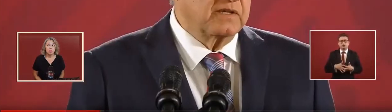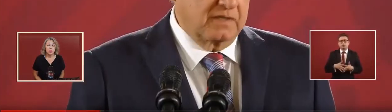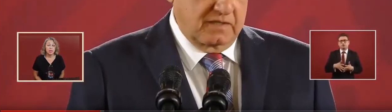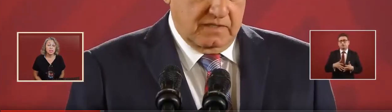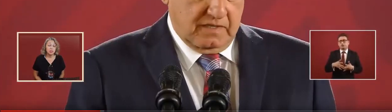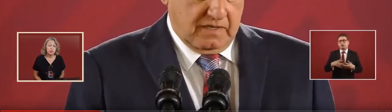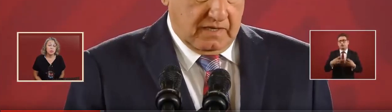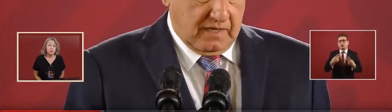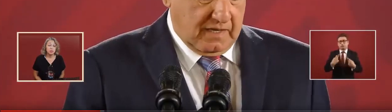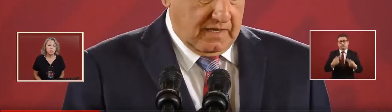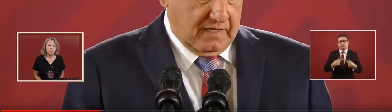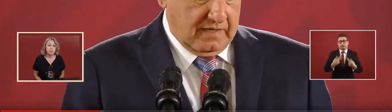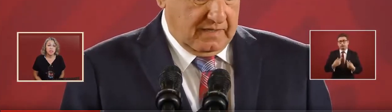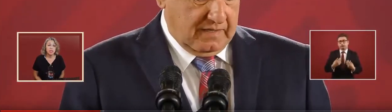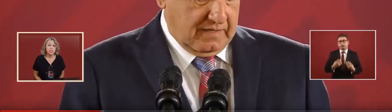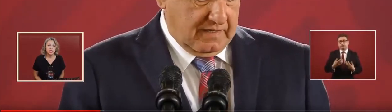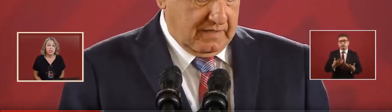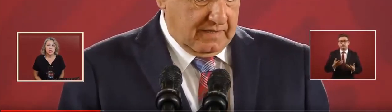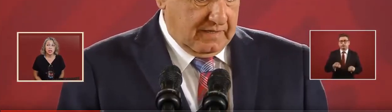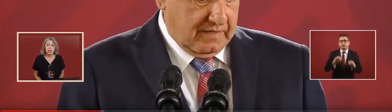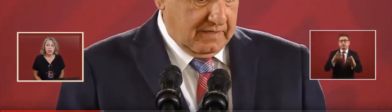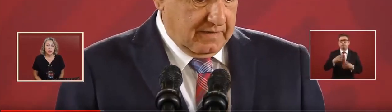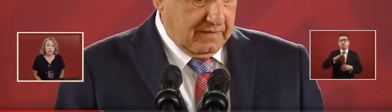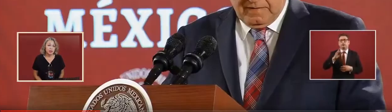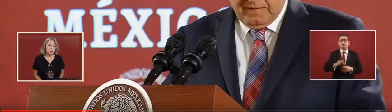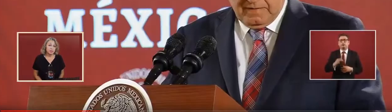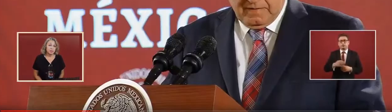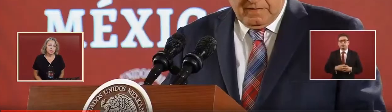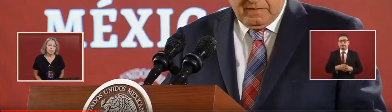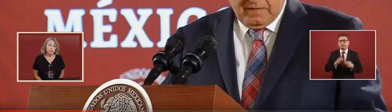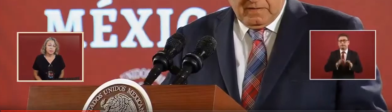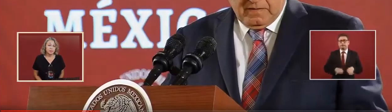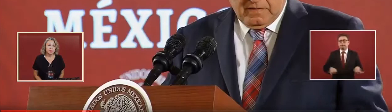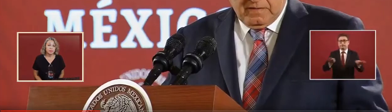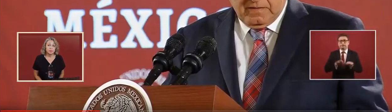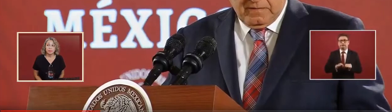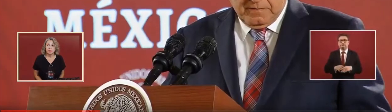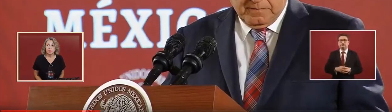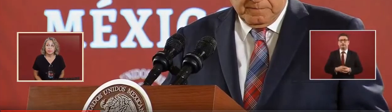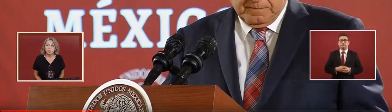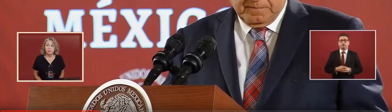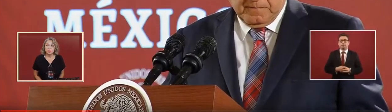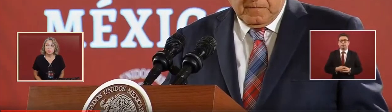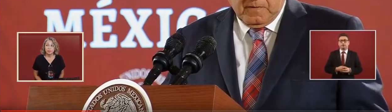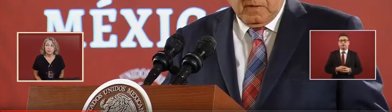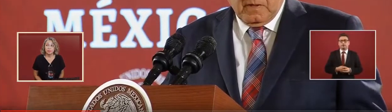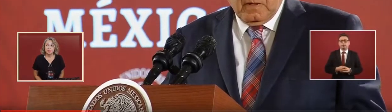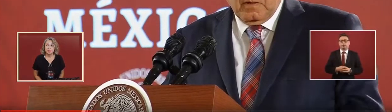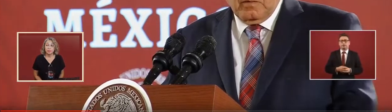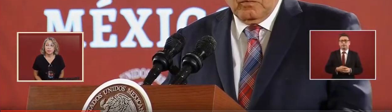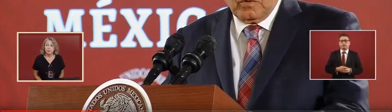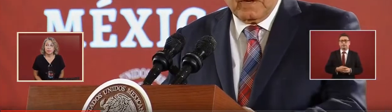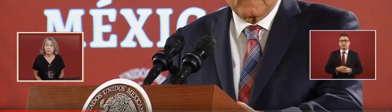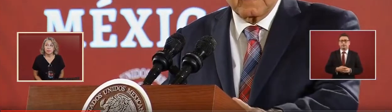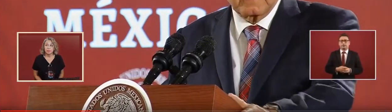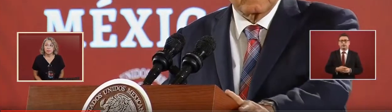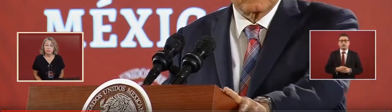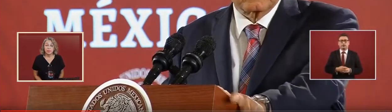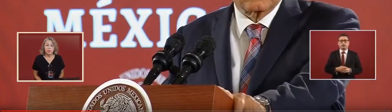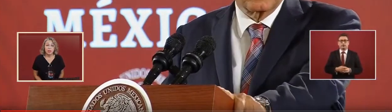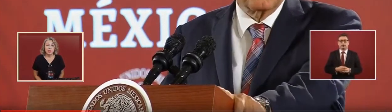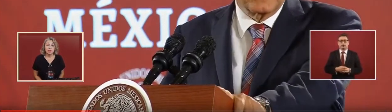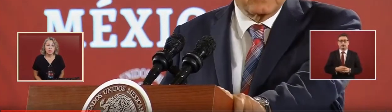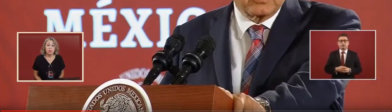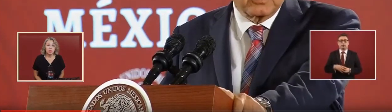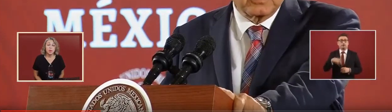of women that are